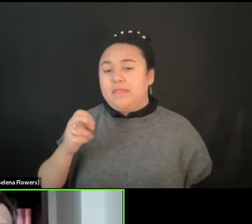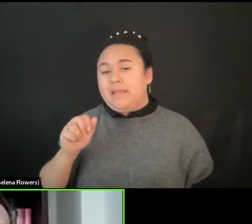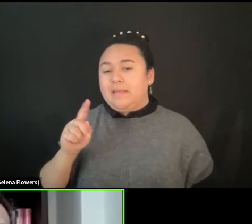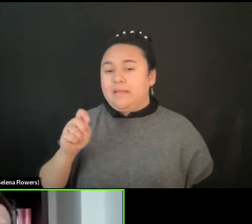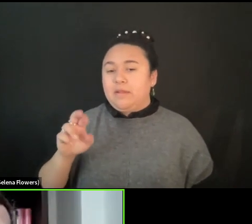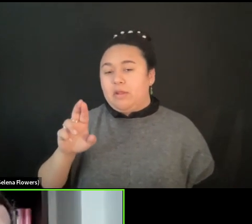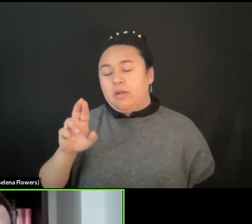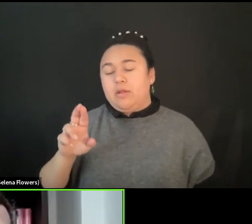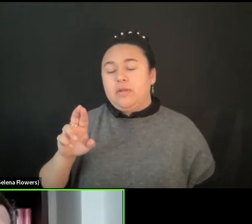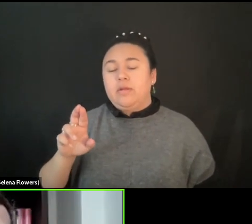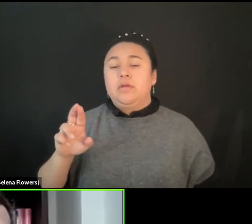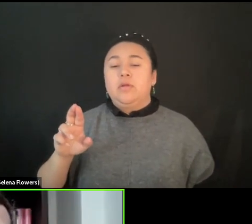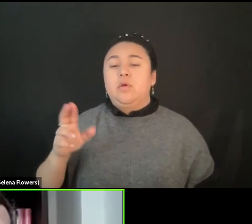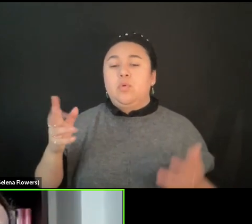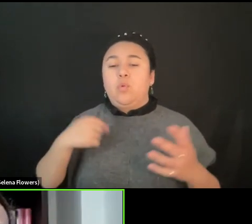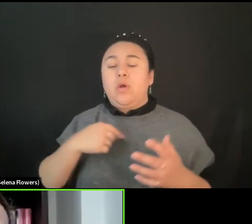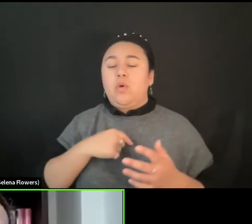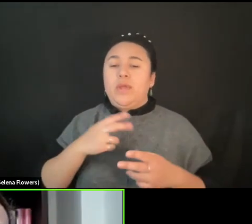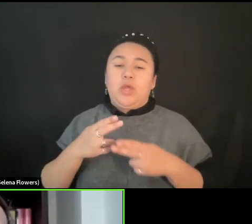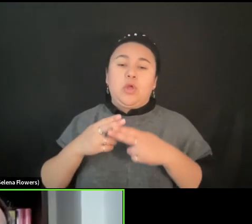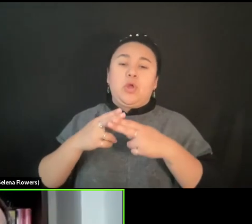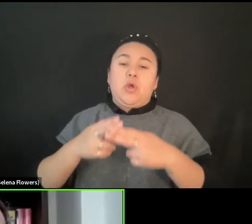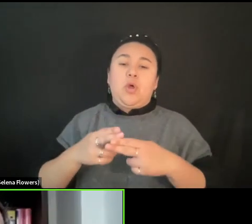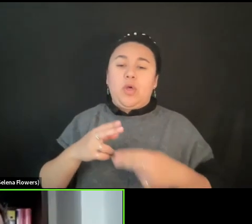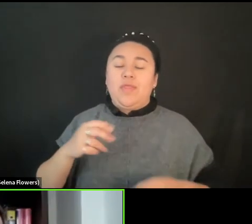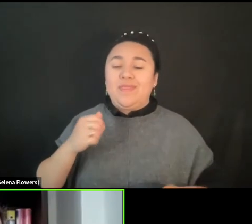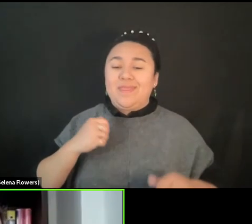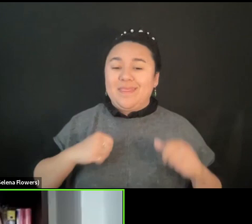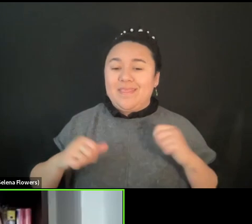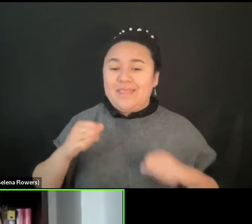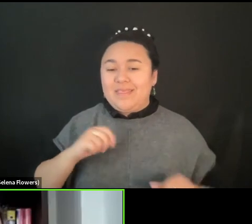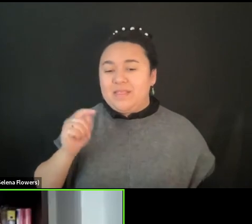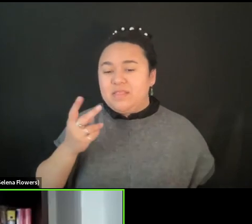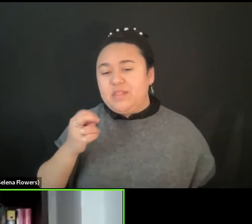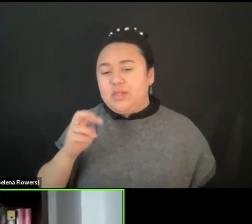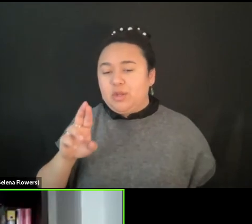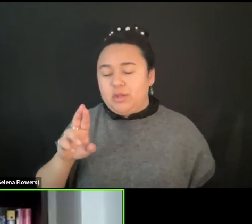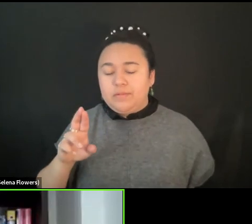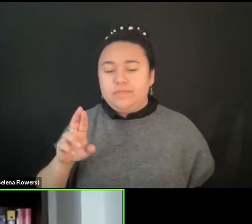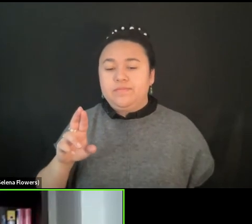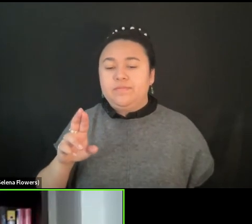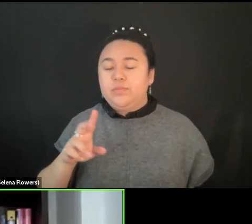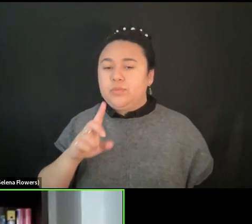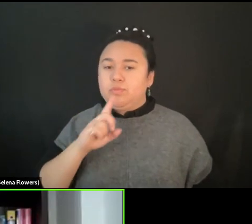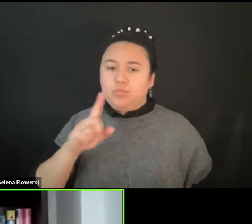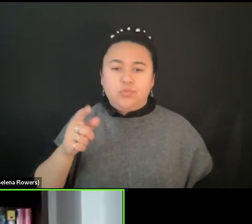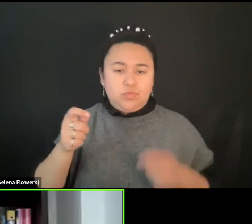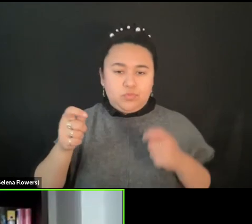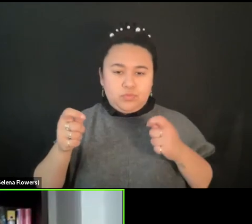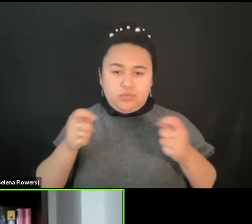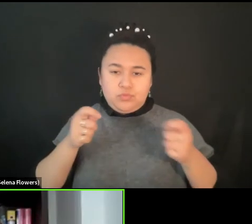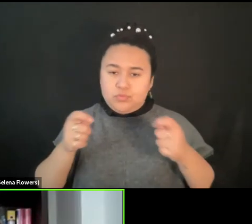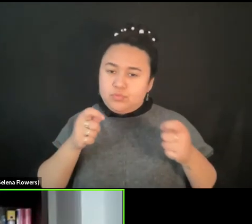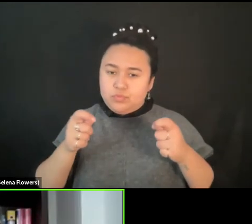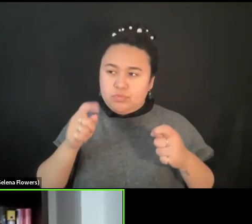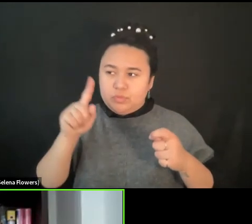on the street know as theater. It has been very, very regulated. You need to go and